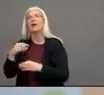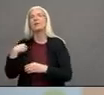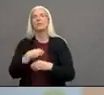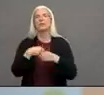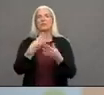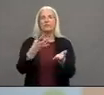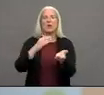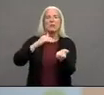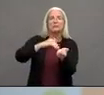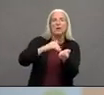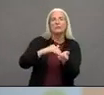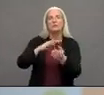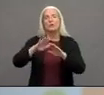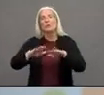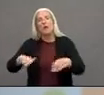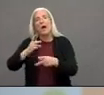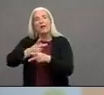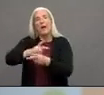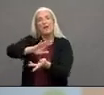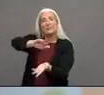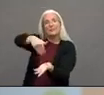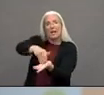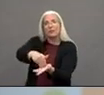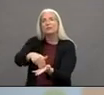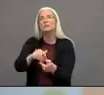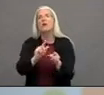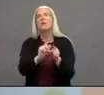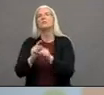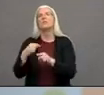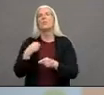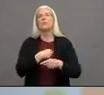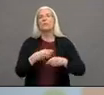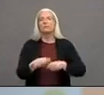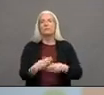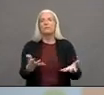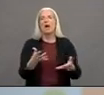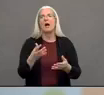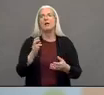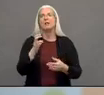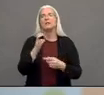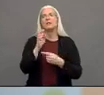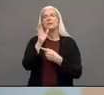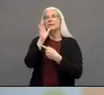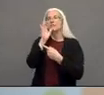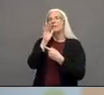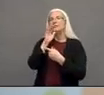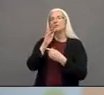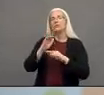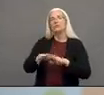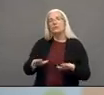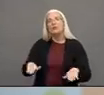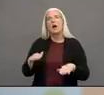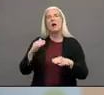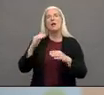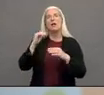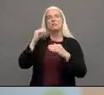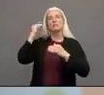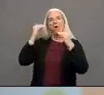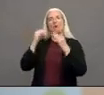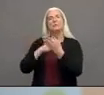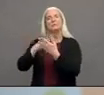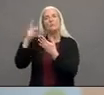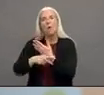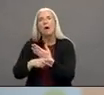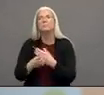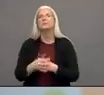and our maternal child and adolescent health program and also besides our involvement in COVID-19 we have nurses that